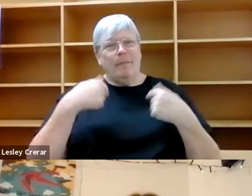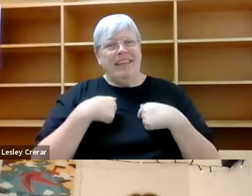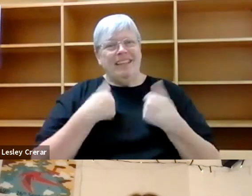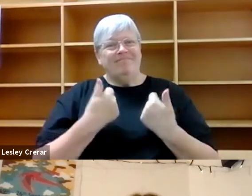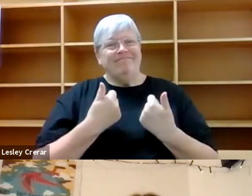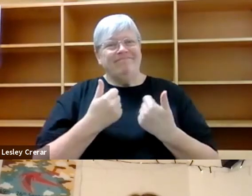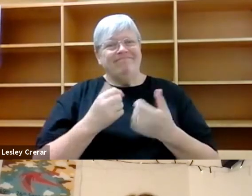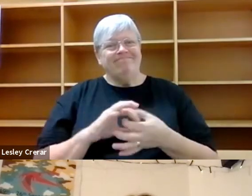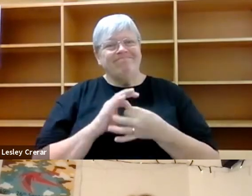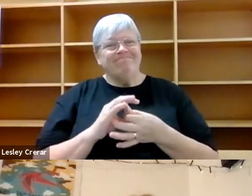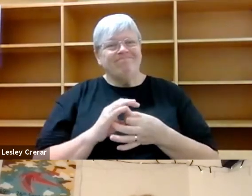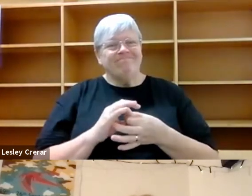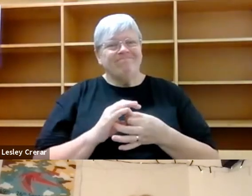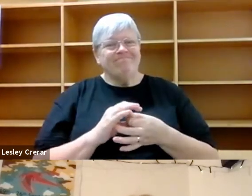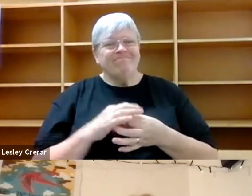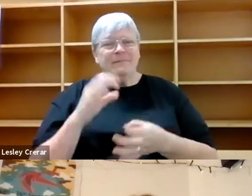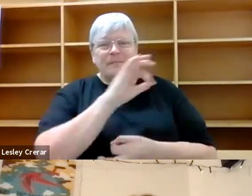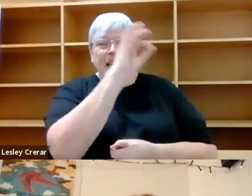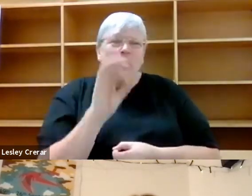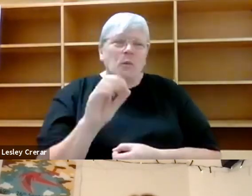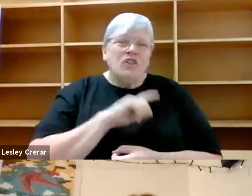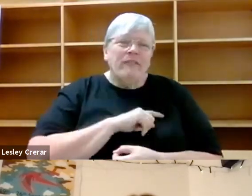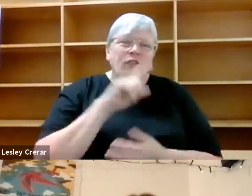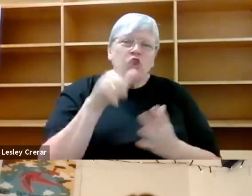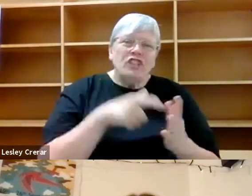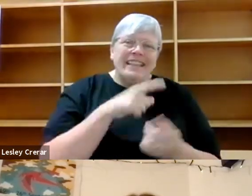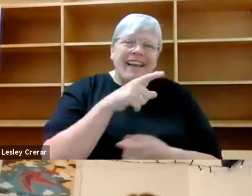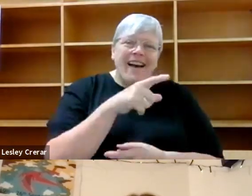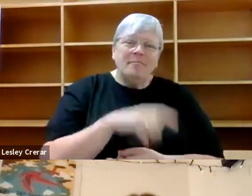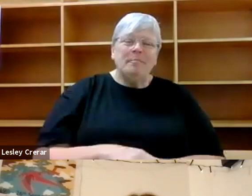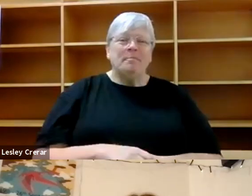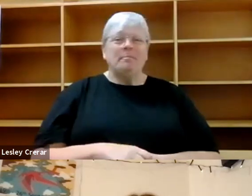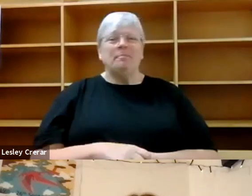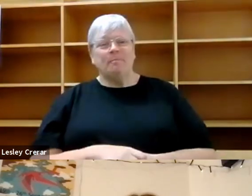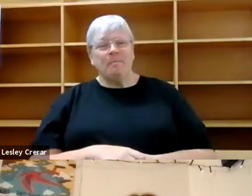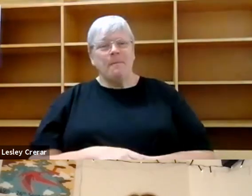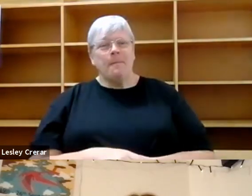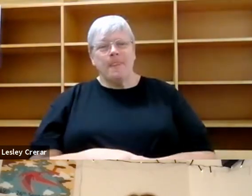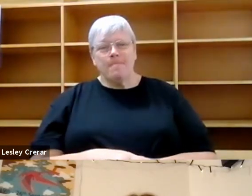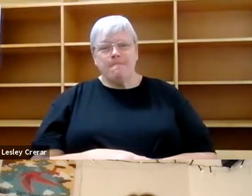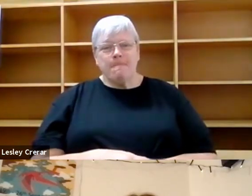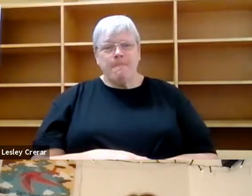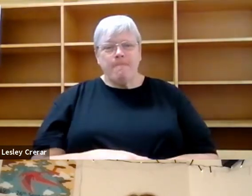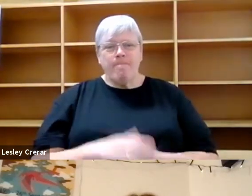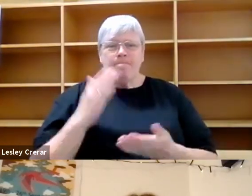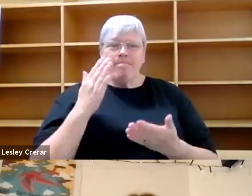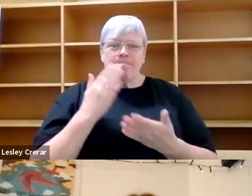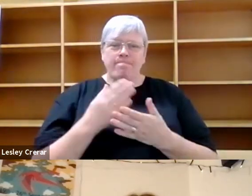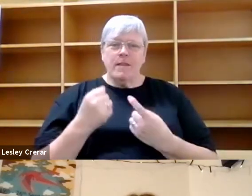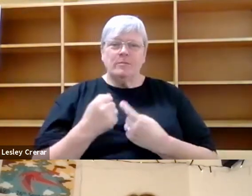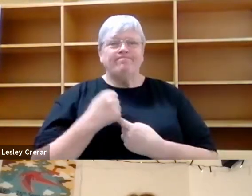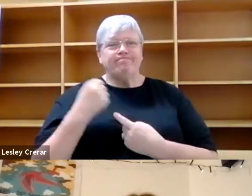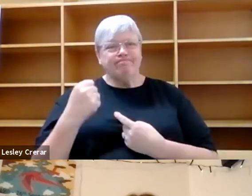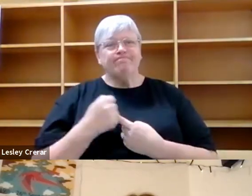and I have a question, I have a question for you, uh, which is, I am really, really struck in your